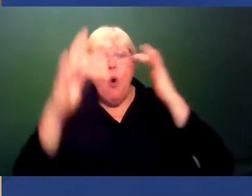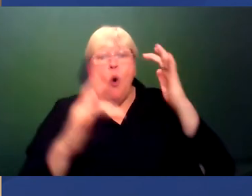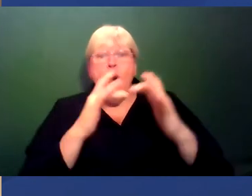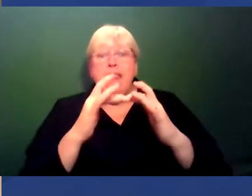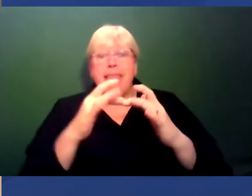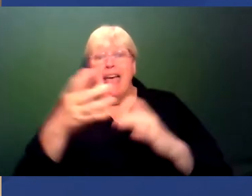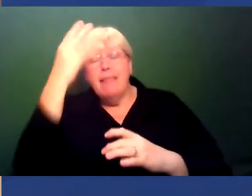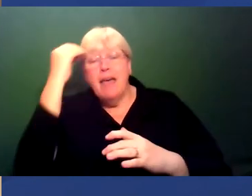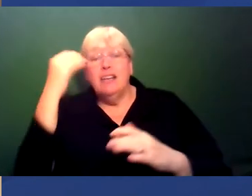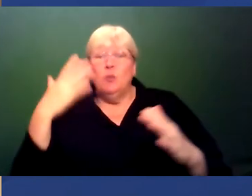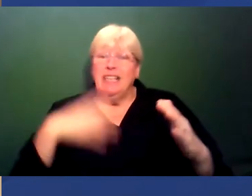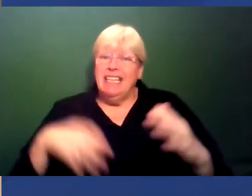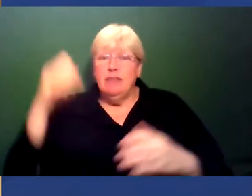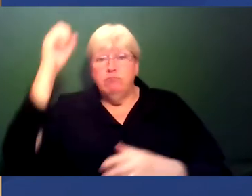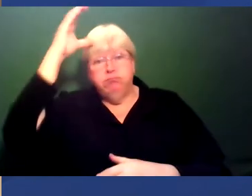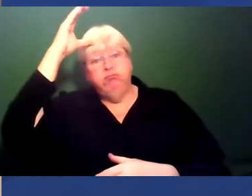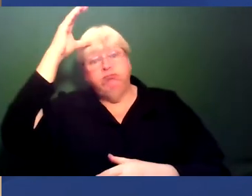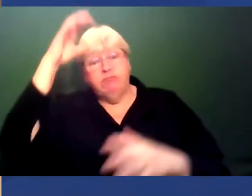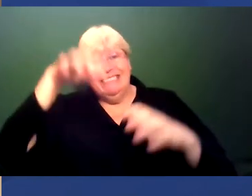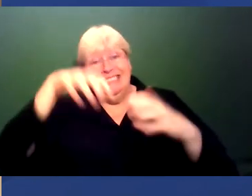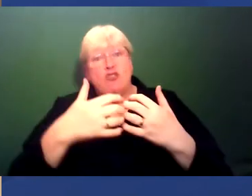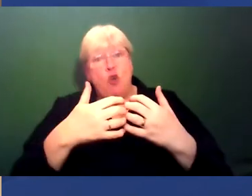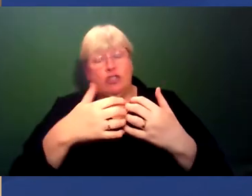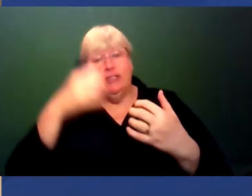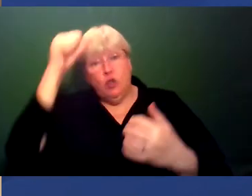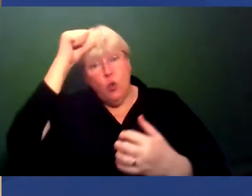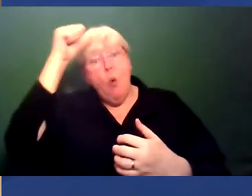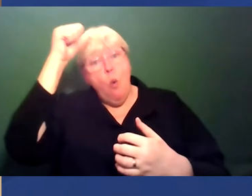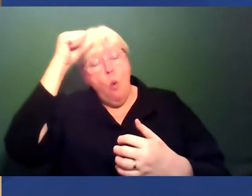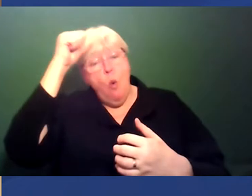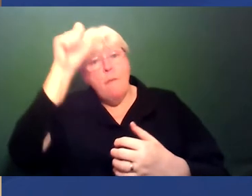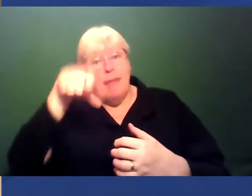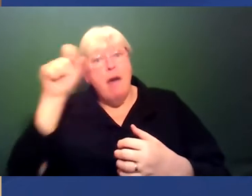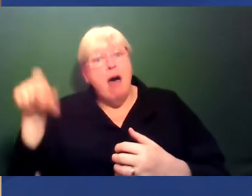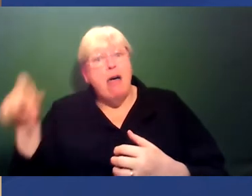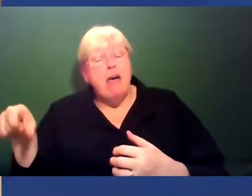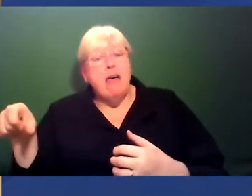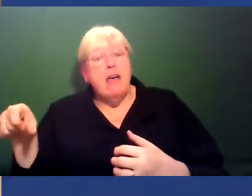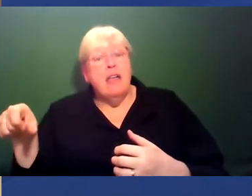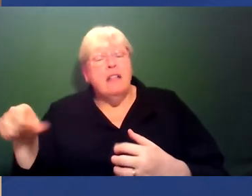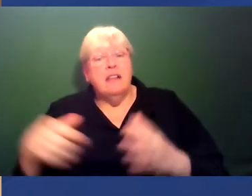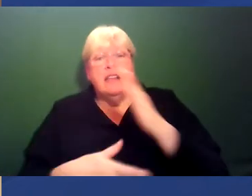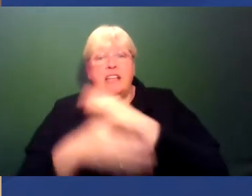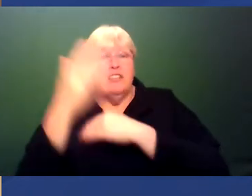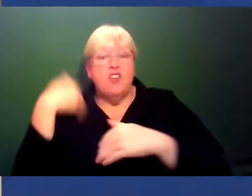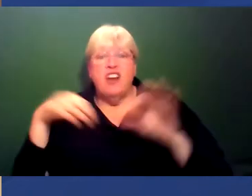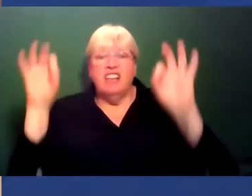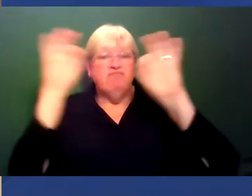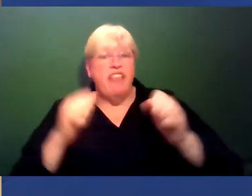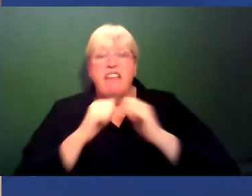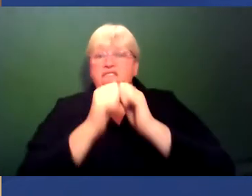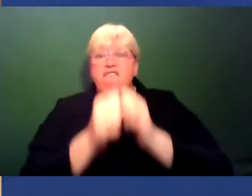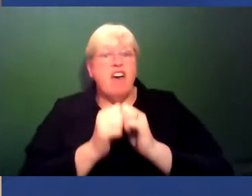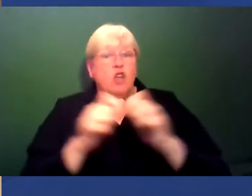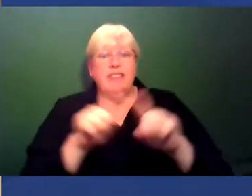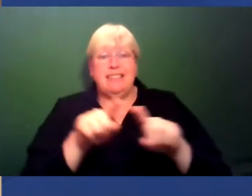We need people who are technology savvy. We need people who, you know, and these have historically not been things which have been valued in the same way